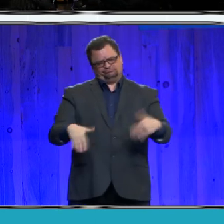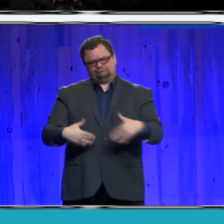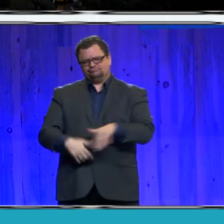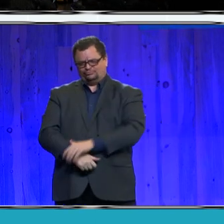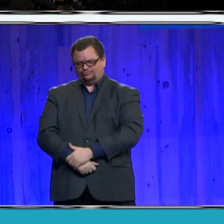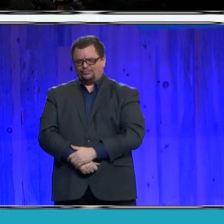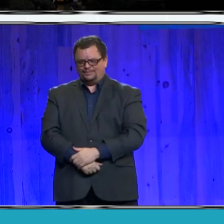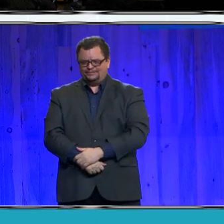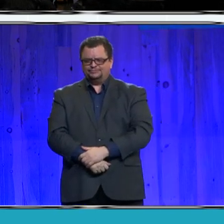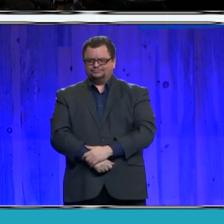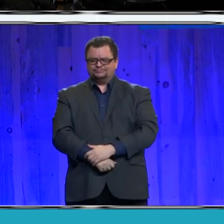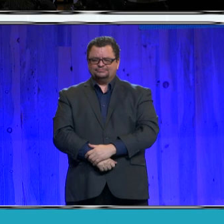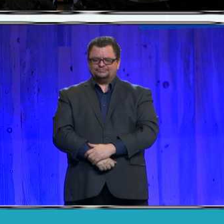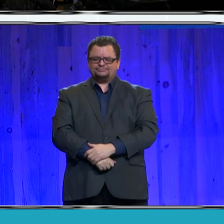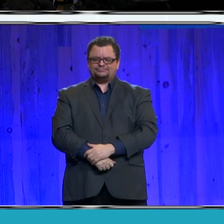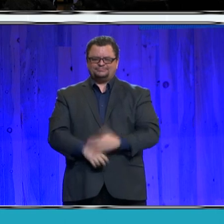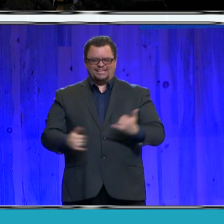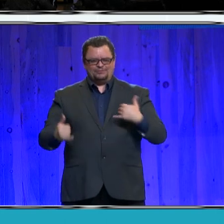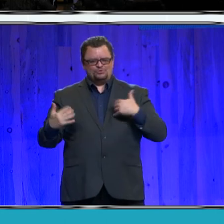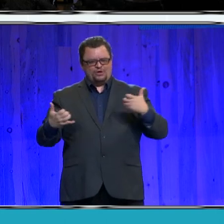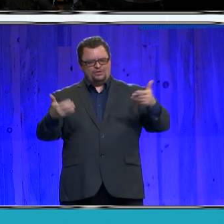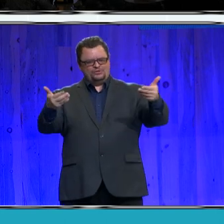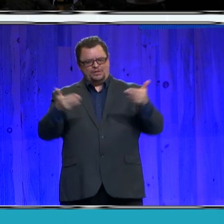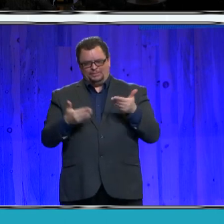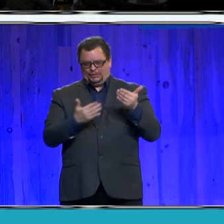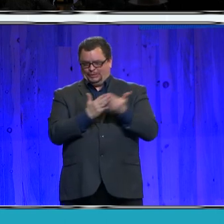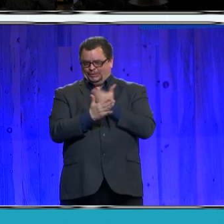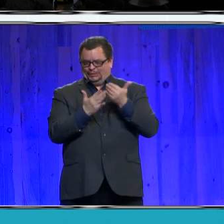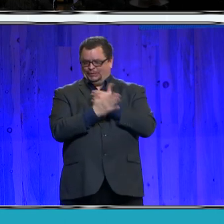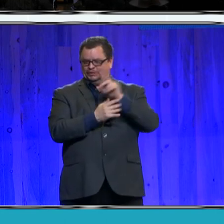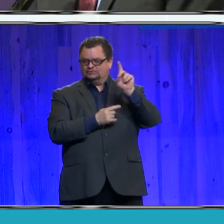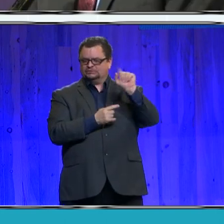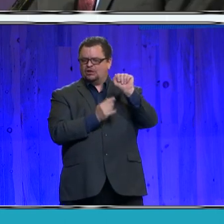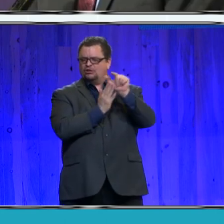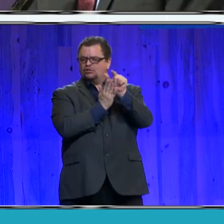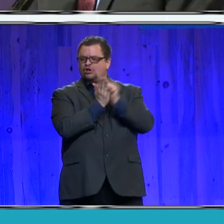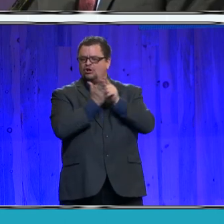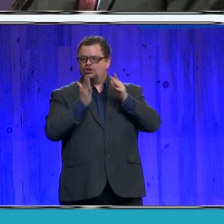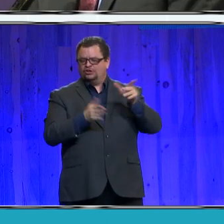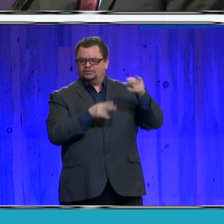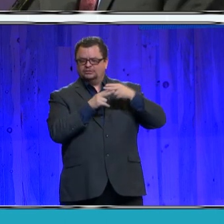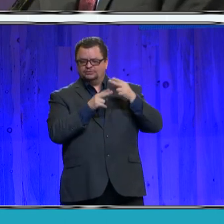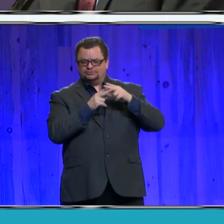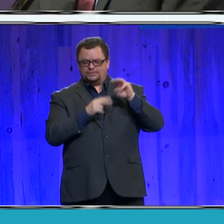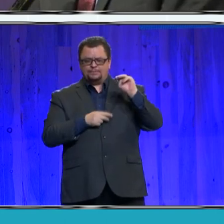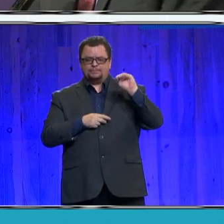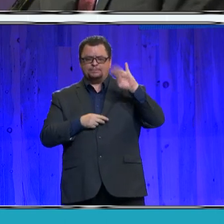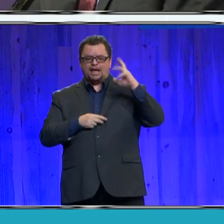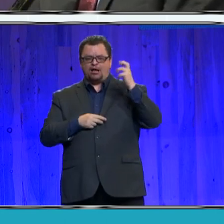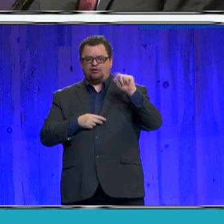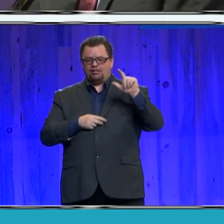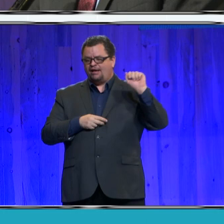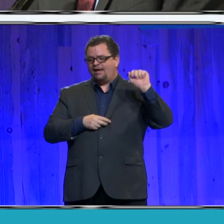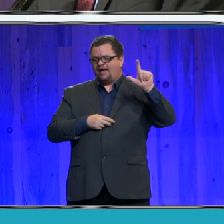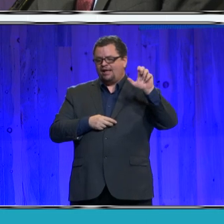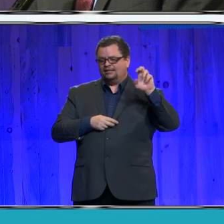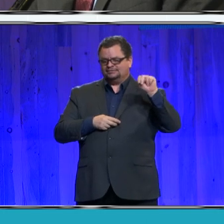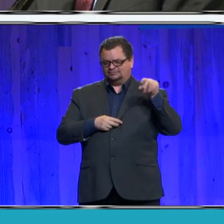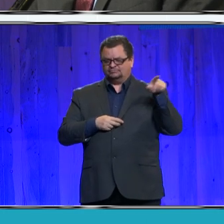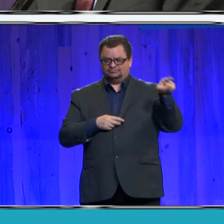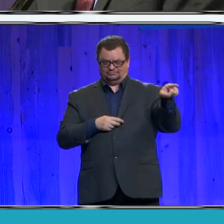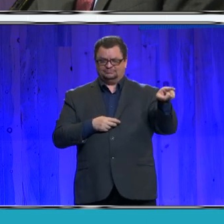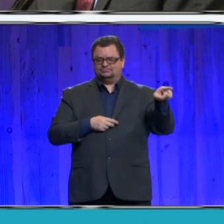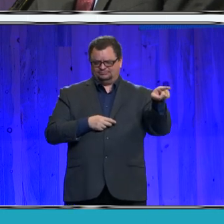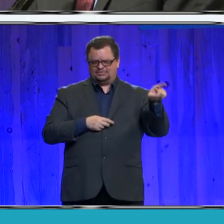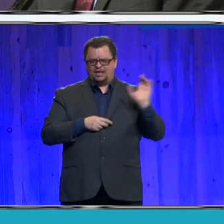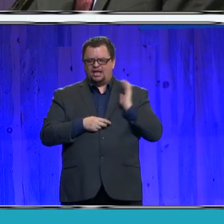We also welcome our new district attorney, Michael Allen. Our DA's office is the busiest in the state. And under